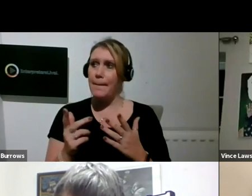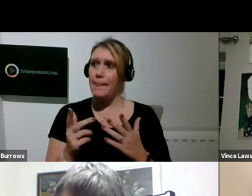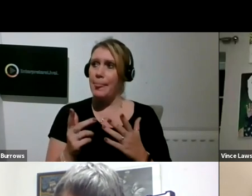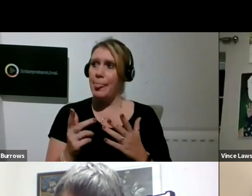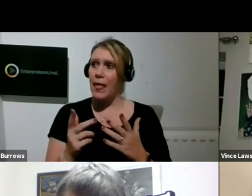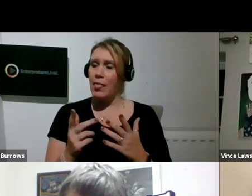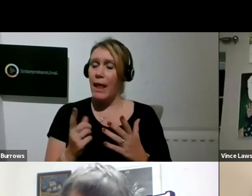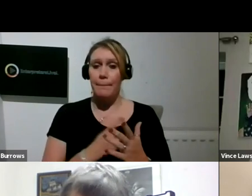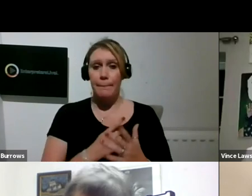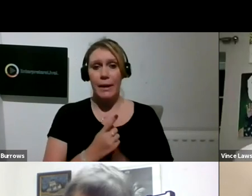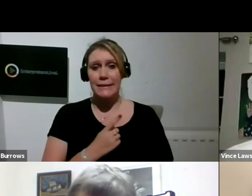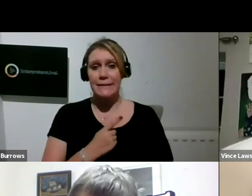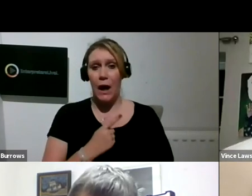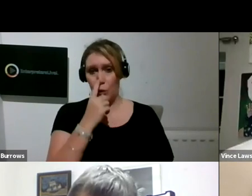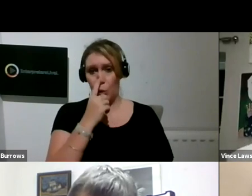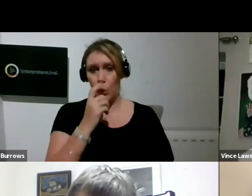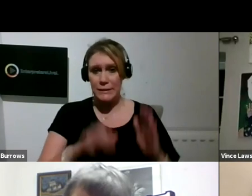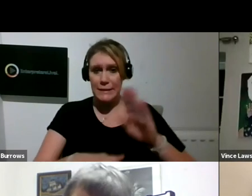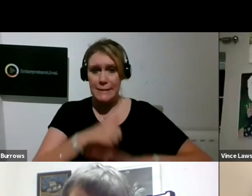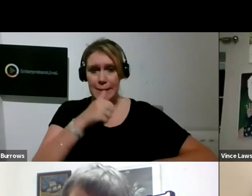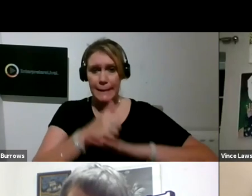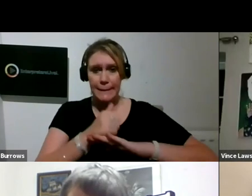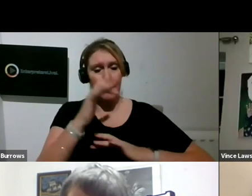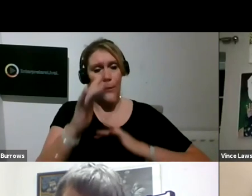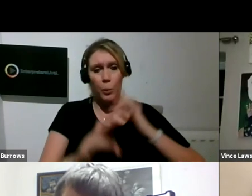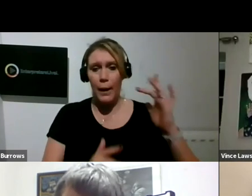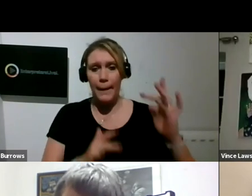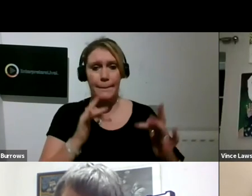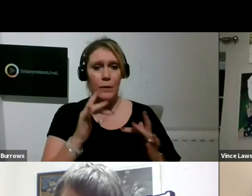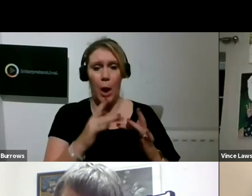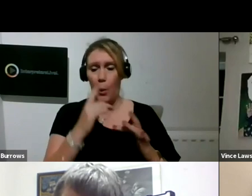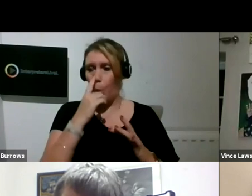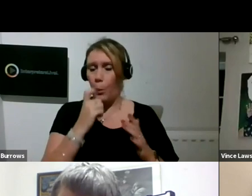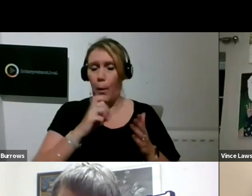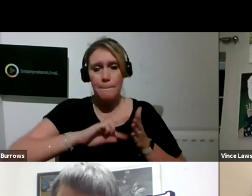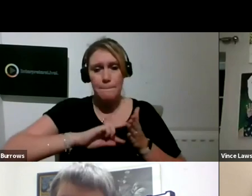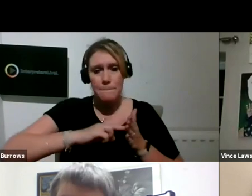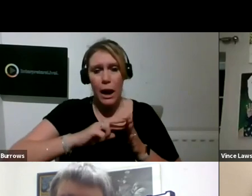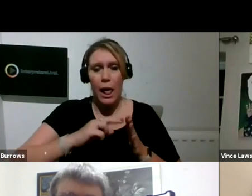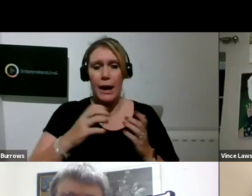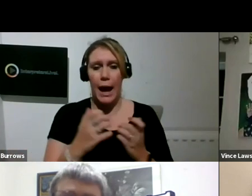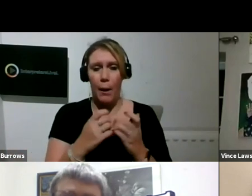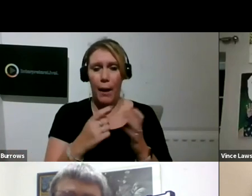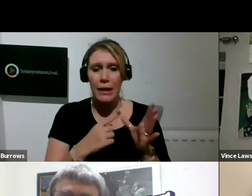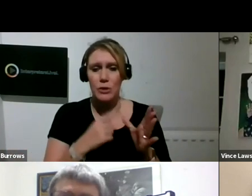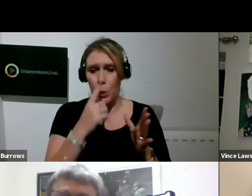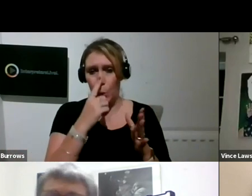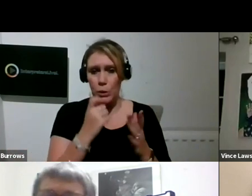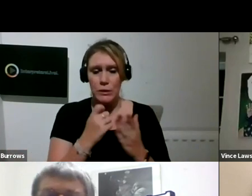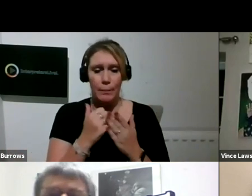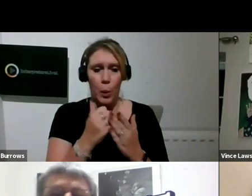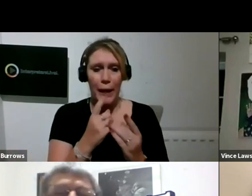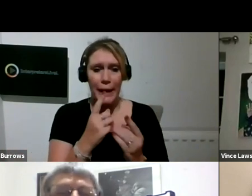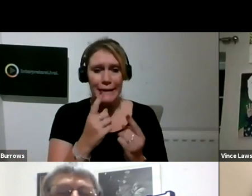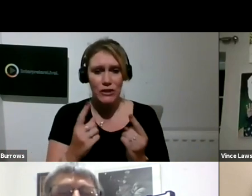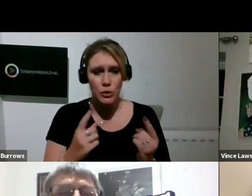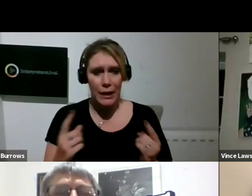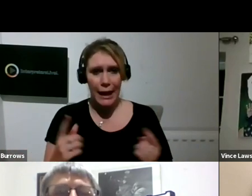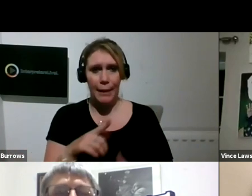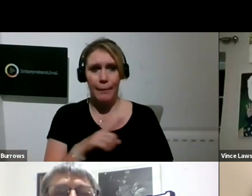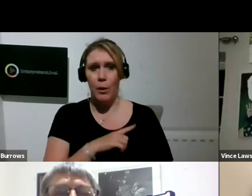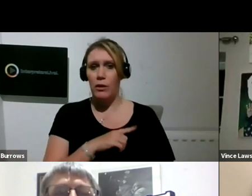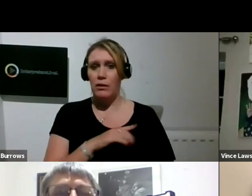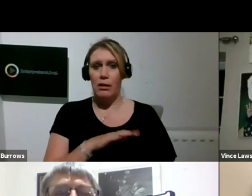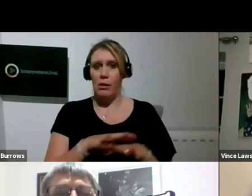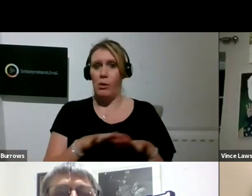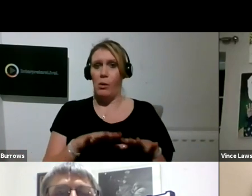was able to set up the web-based offer. We were able to plan how Alison could support people individually, because we weren't able to move